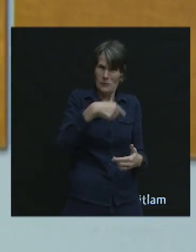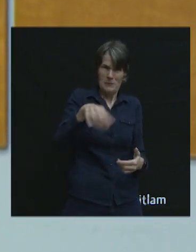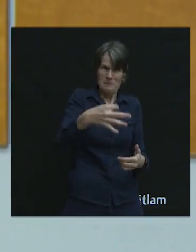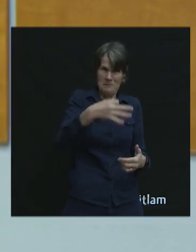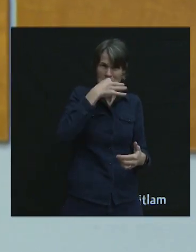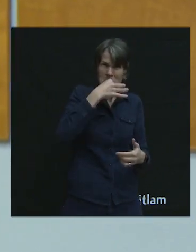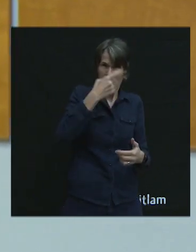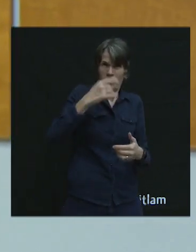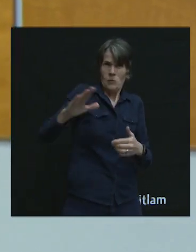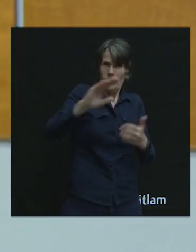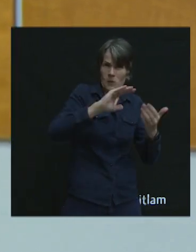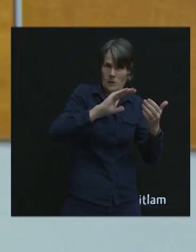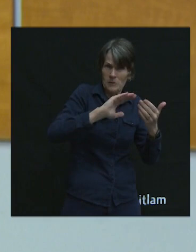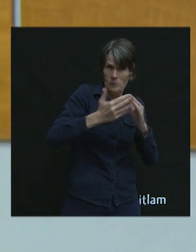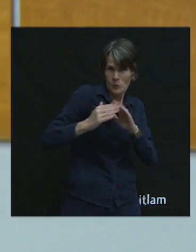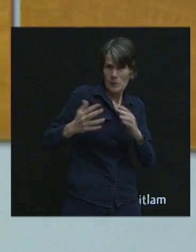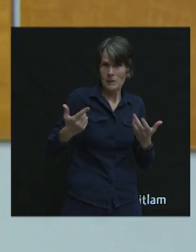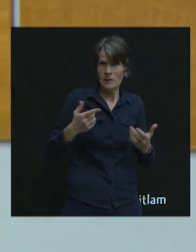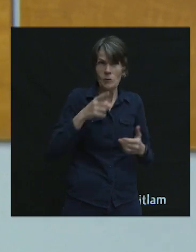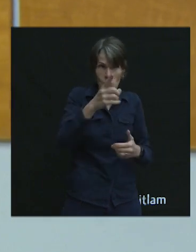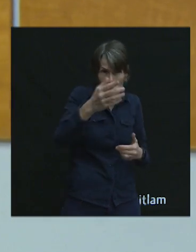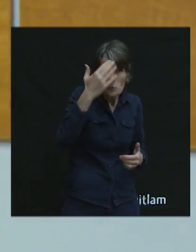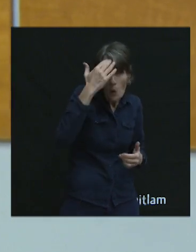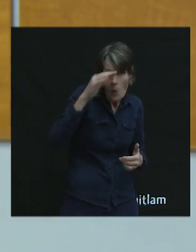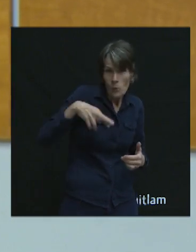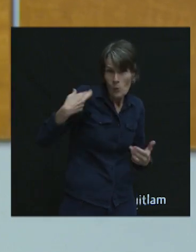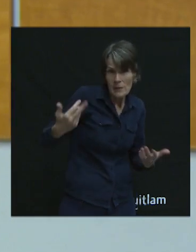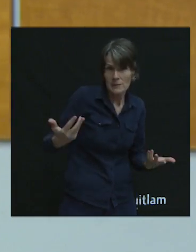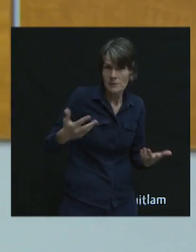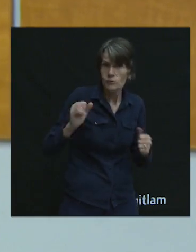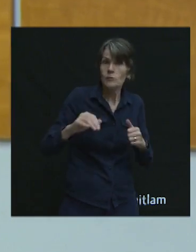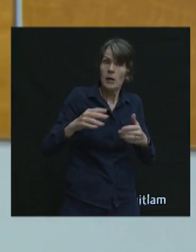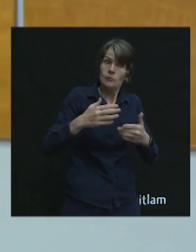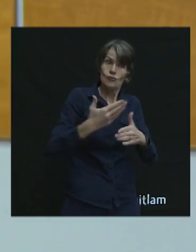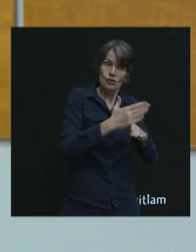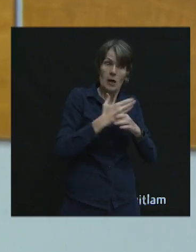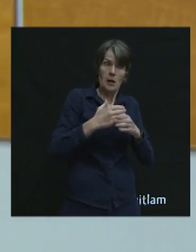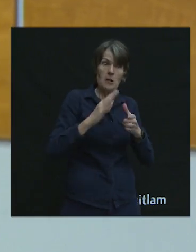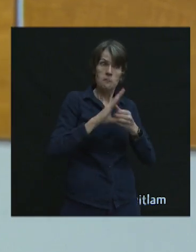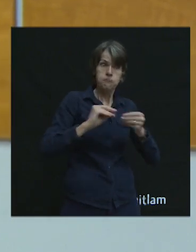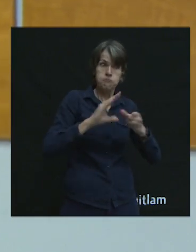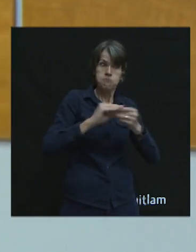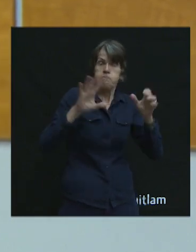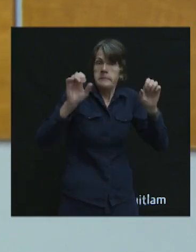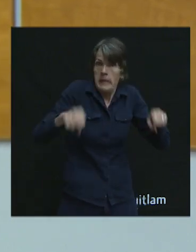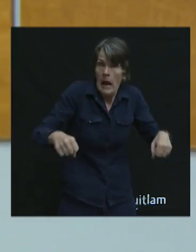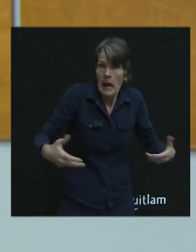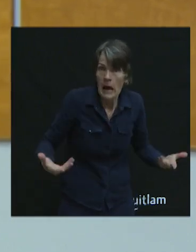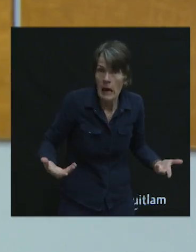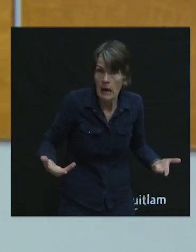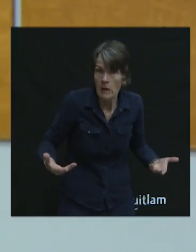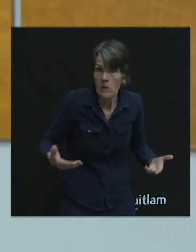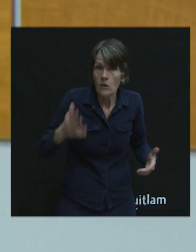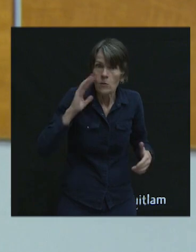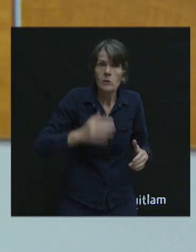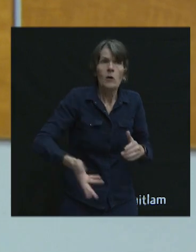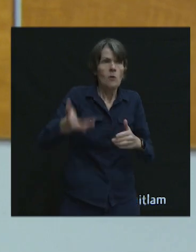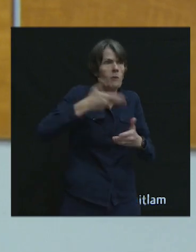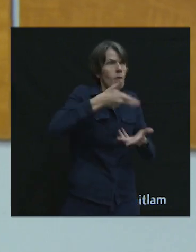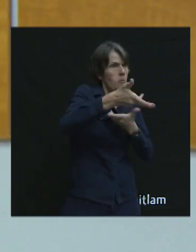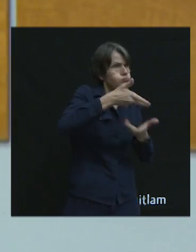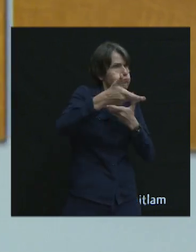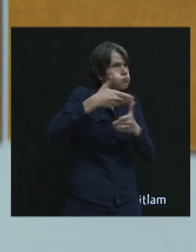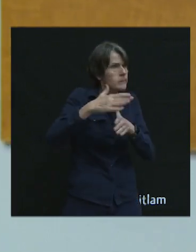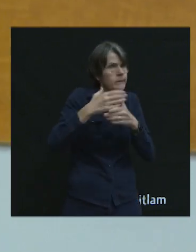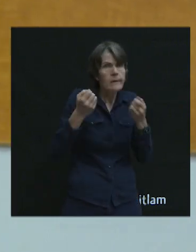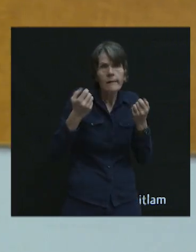And through your lived experience, there's risks in the city that you can tell us and share with us. We know through the previous phases of engagement, you've shared